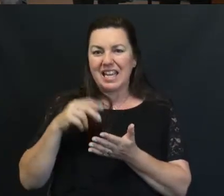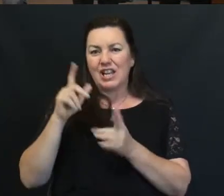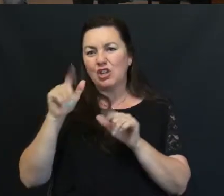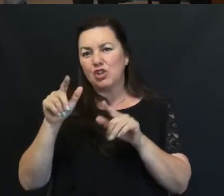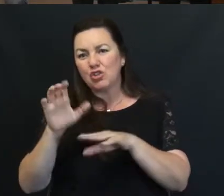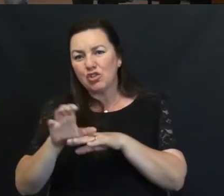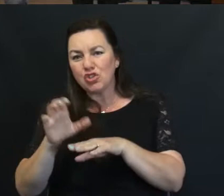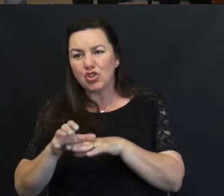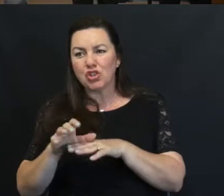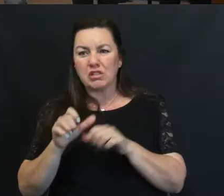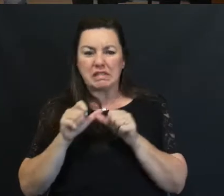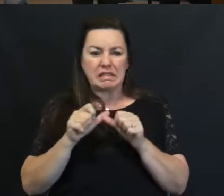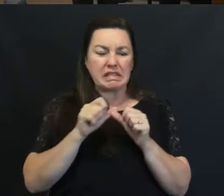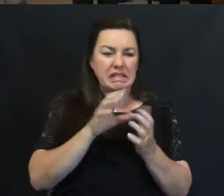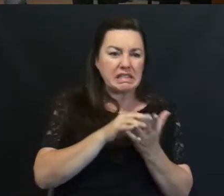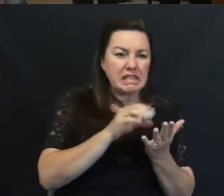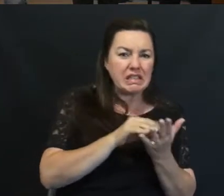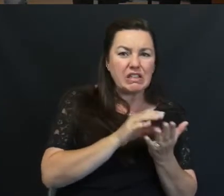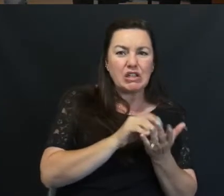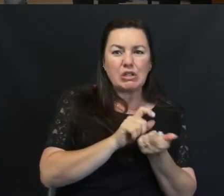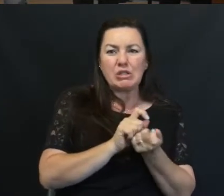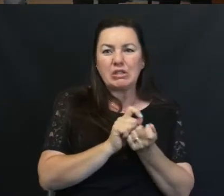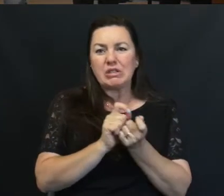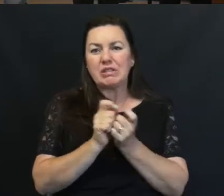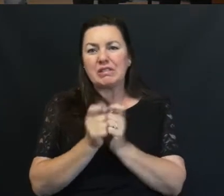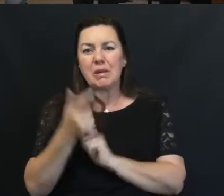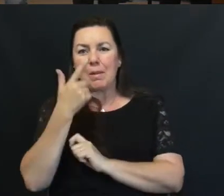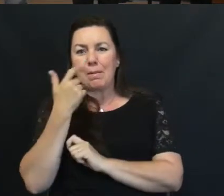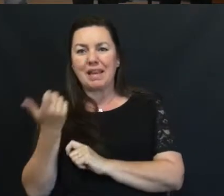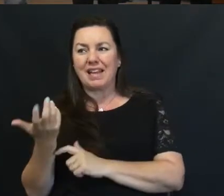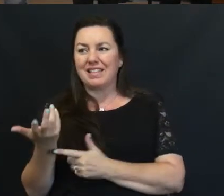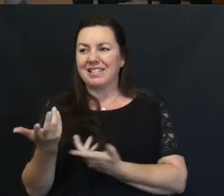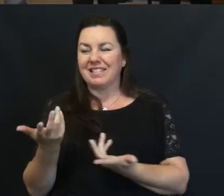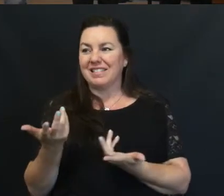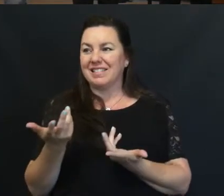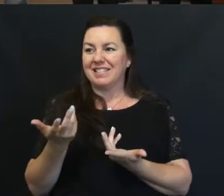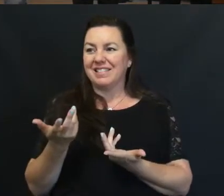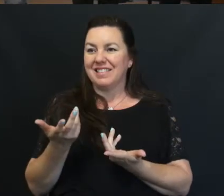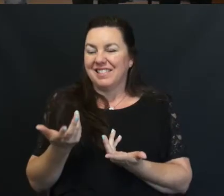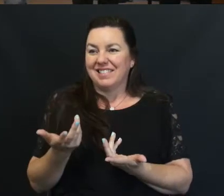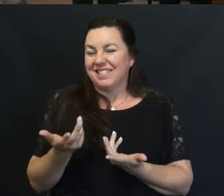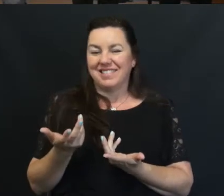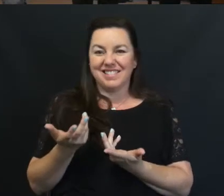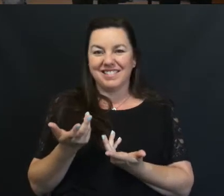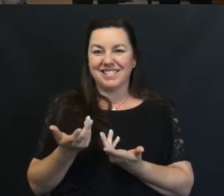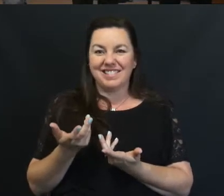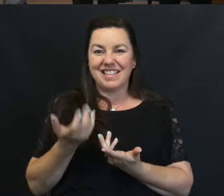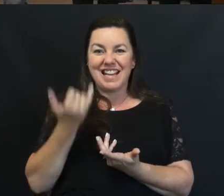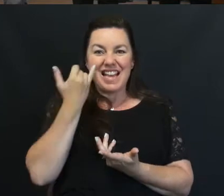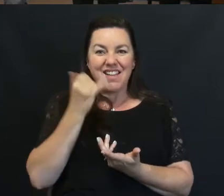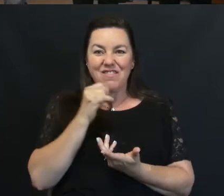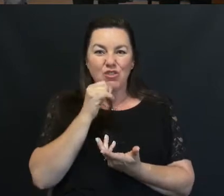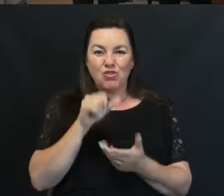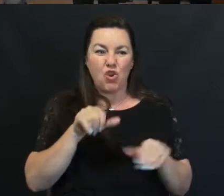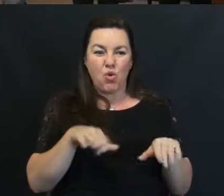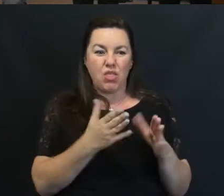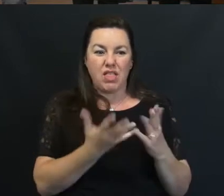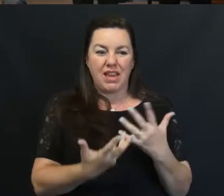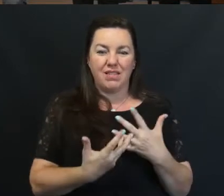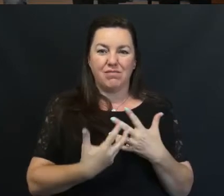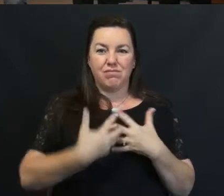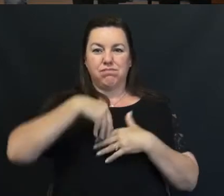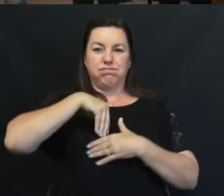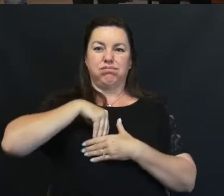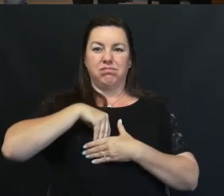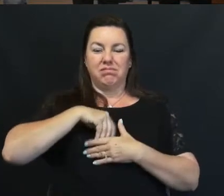continue to learn and those kinds of things. Because it's not worth it if you don't allow the word of God to change